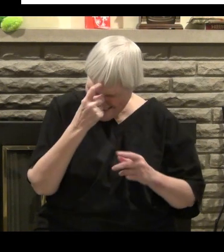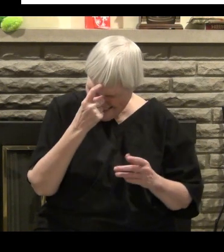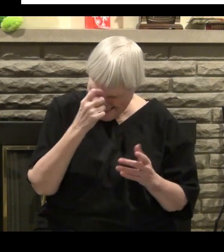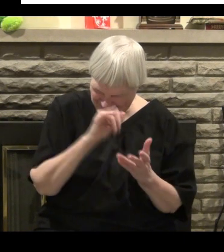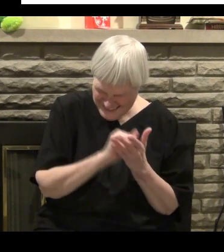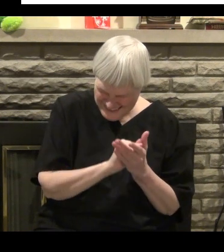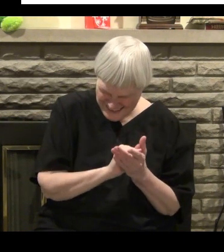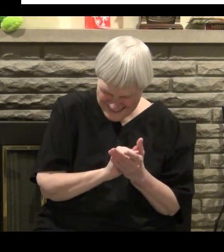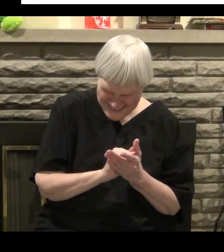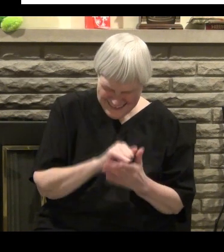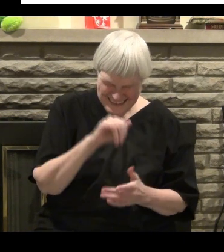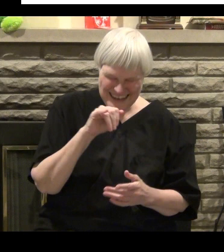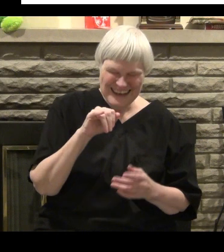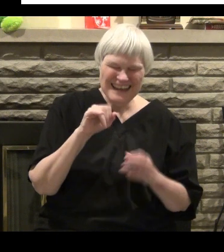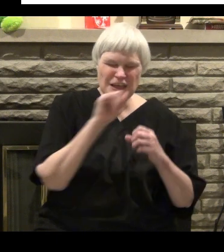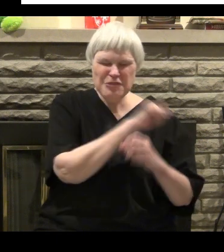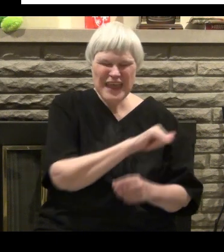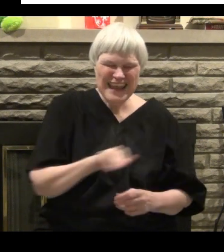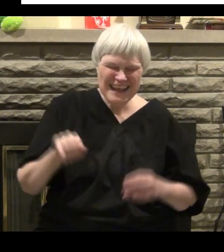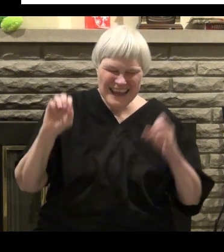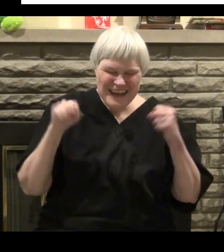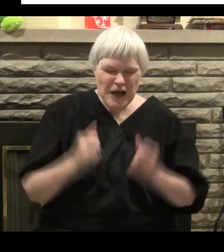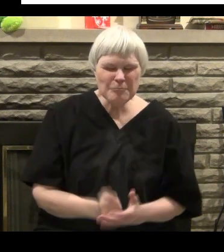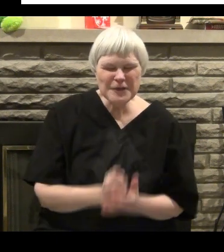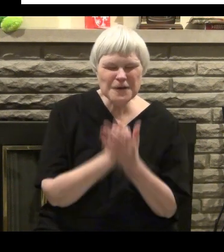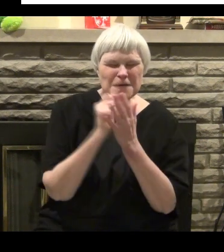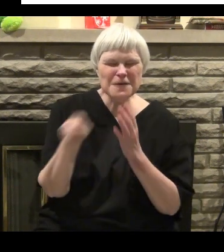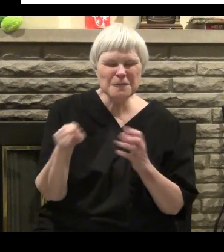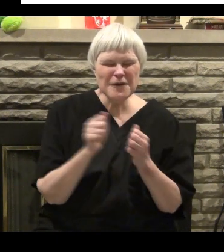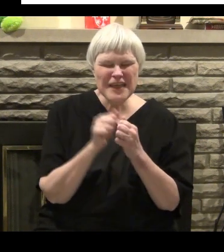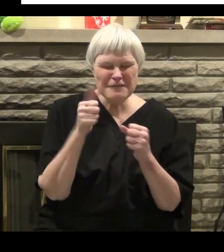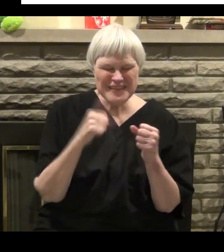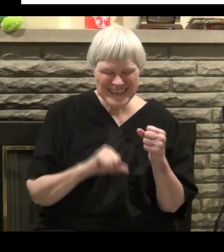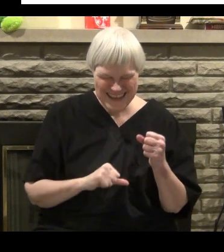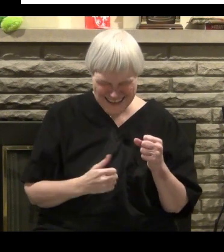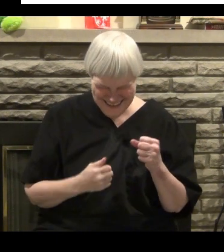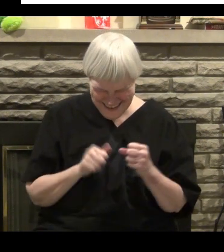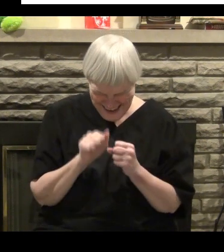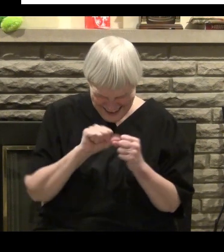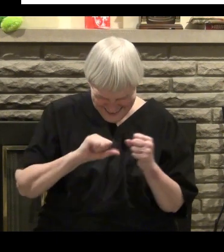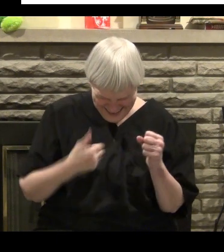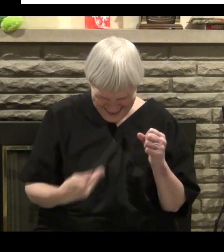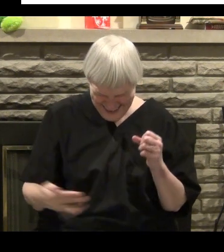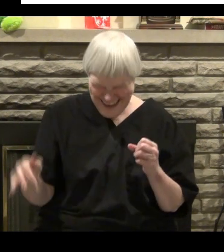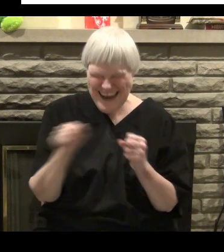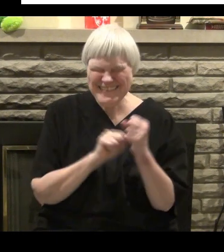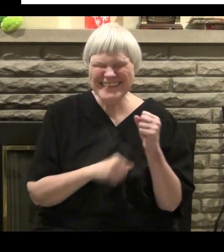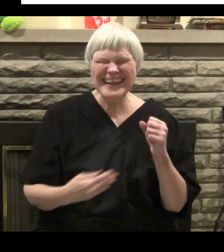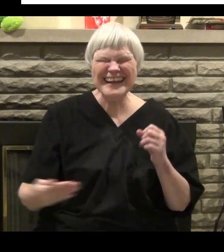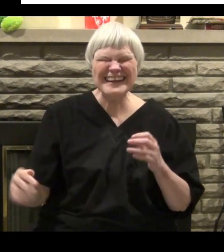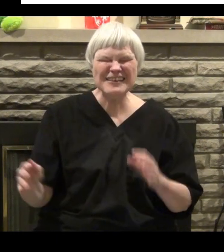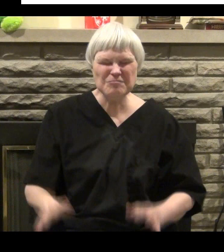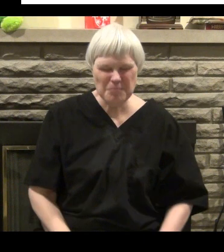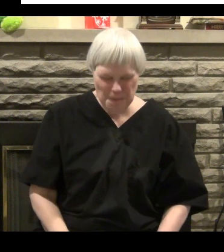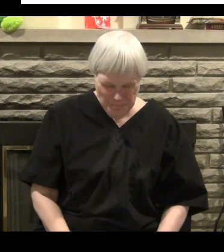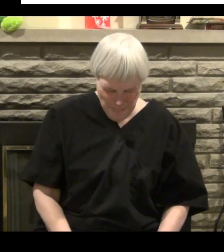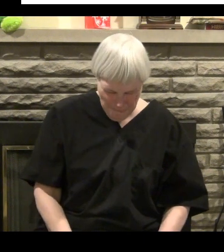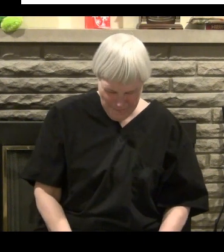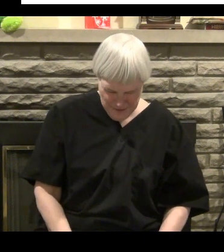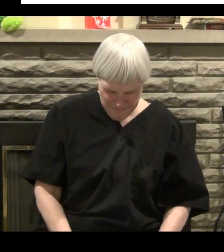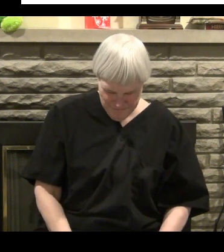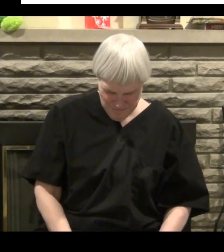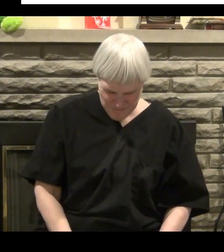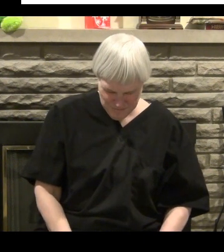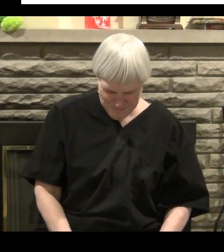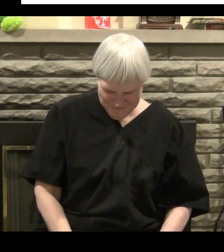It's just something they can pull out every now and then to speak of to get people to thinking that they're really the person to talk to. But I want to point